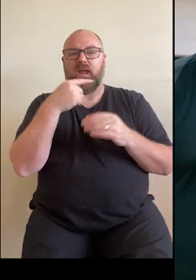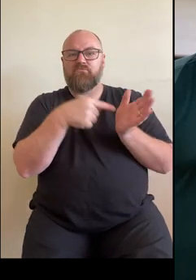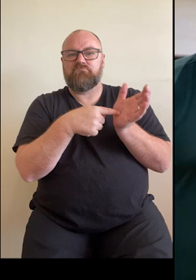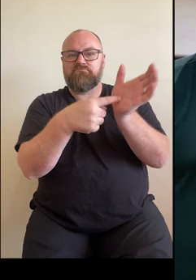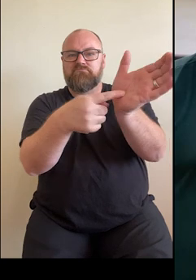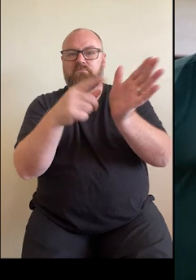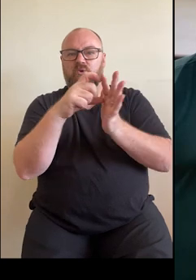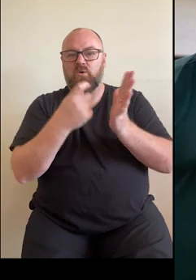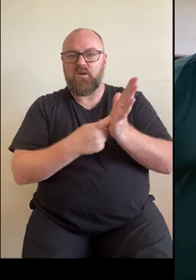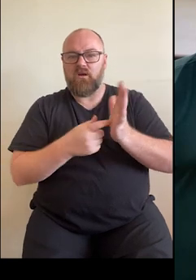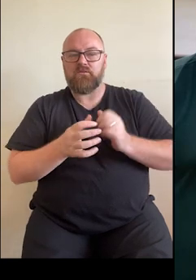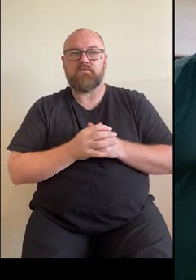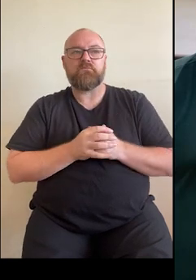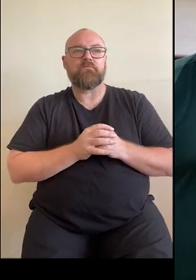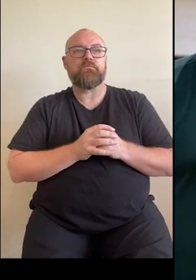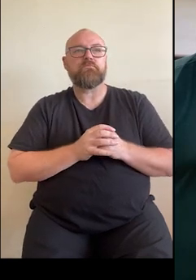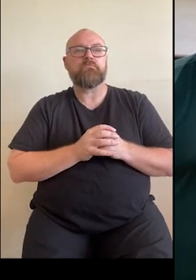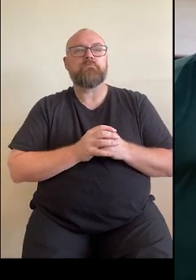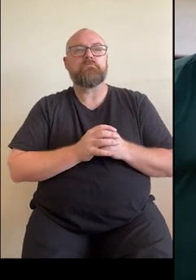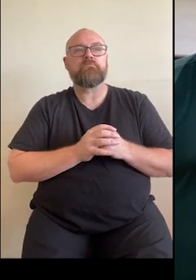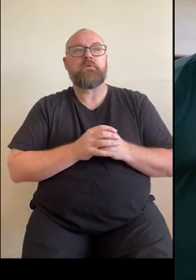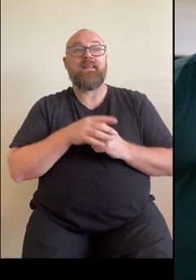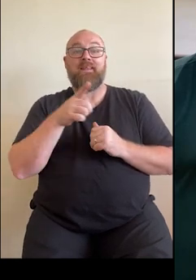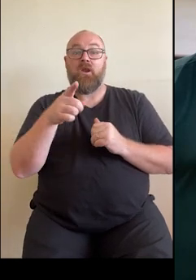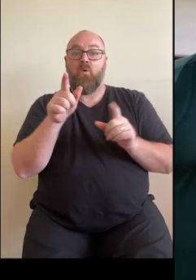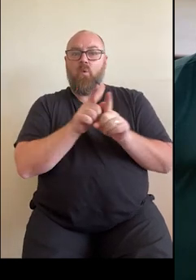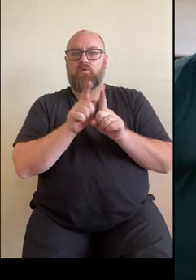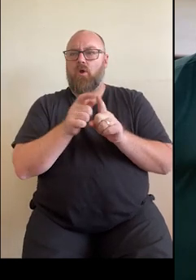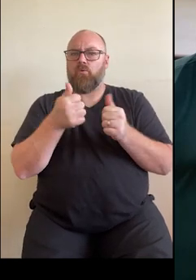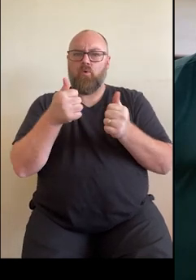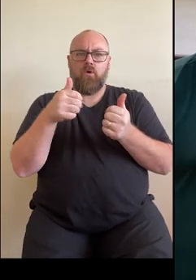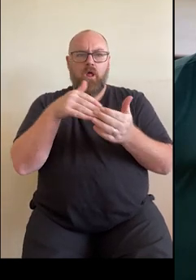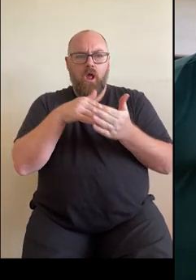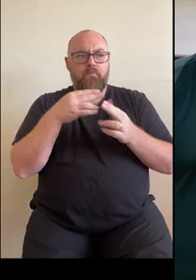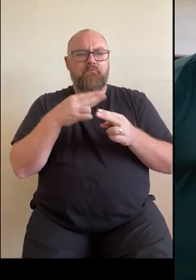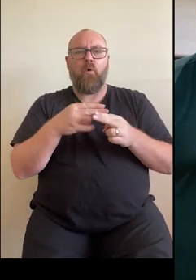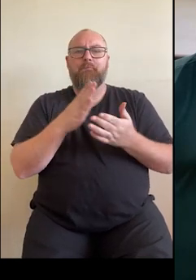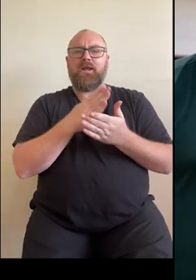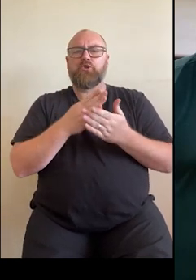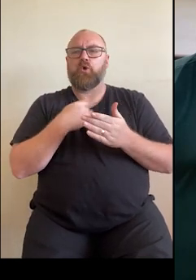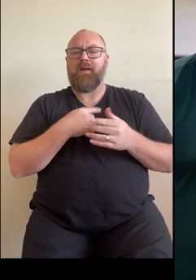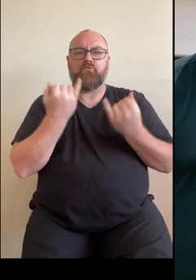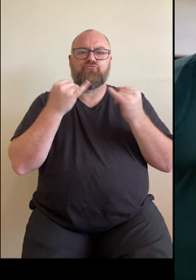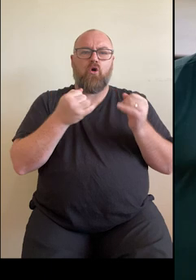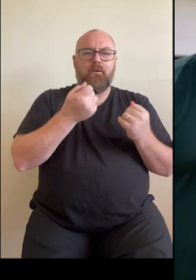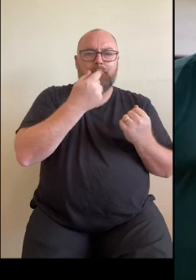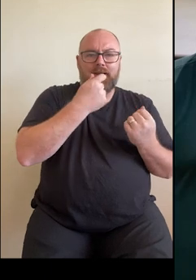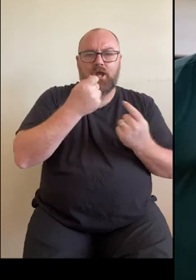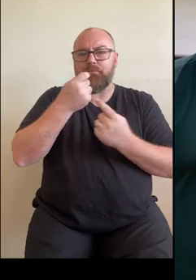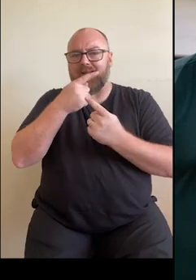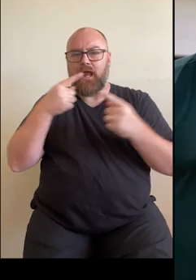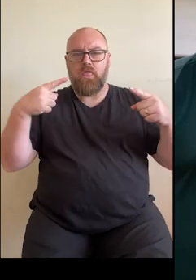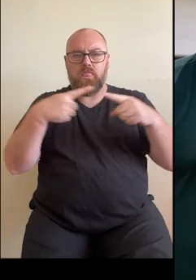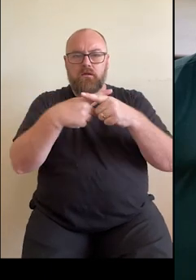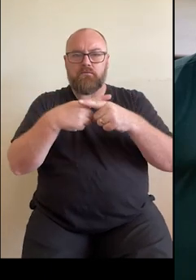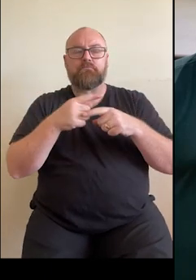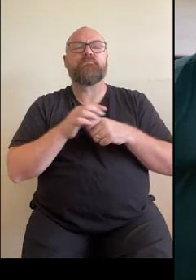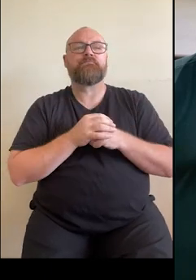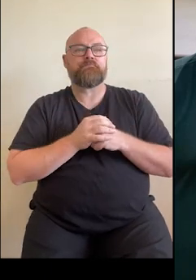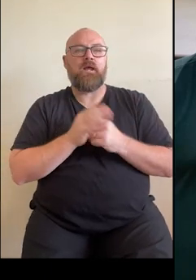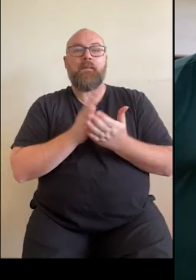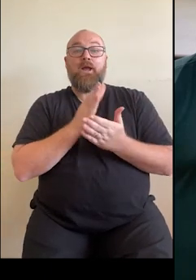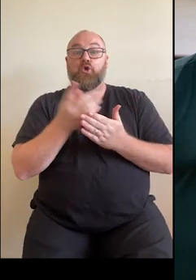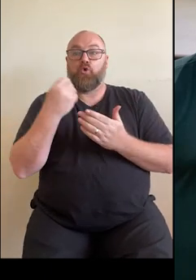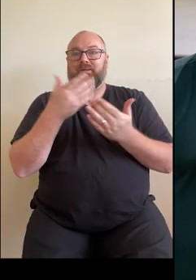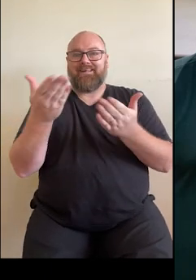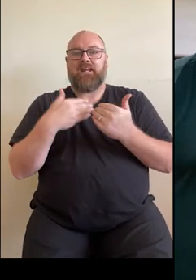and this can help to prevent dangerous drug interactions and ensure that you receive the right medicines at the right dose.